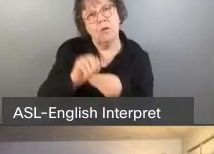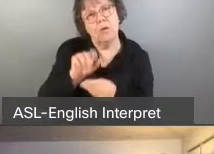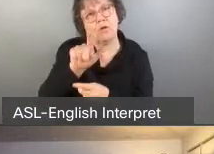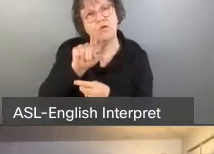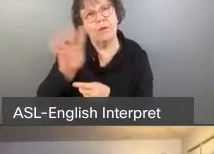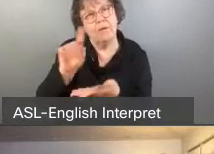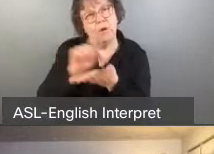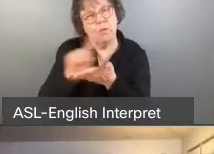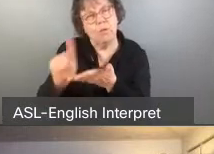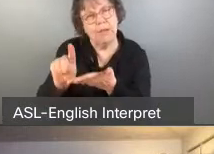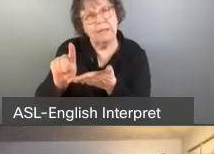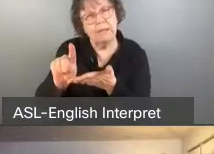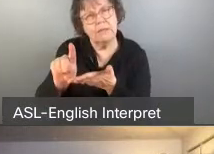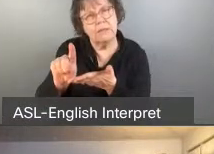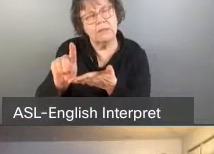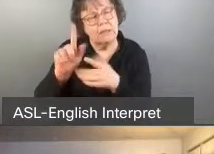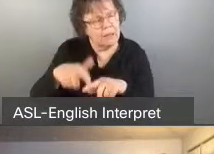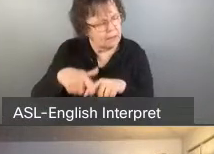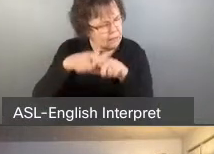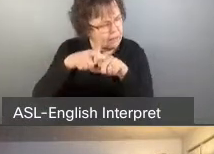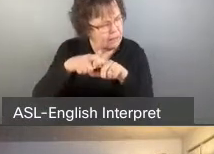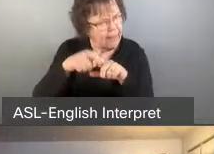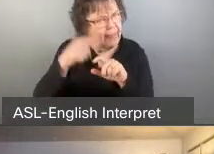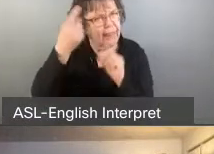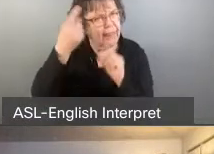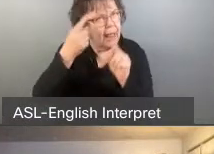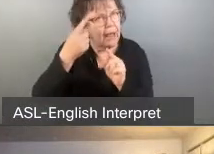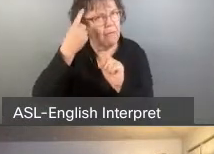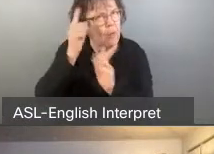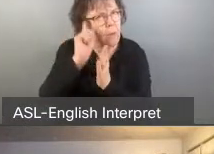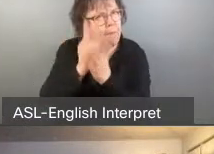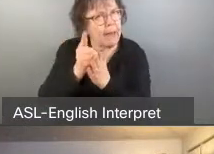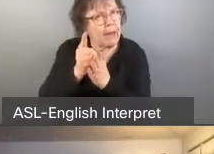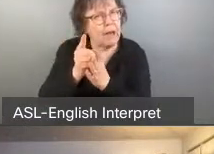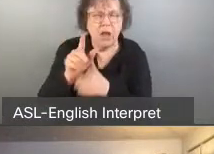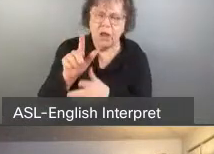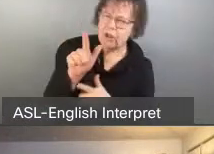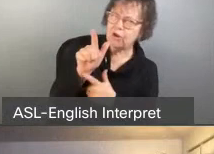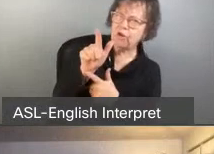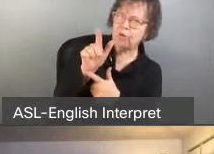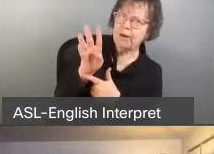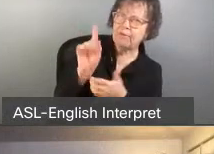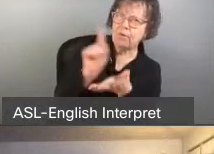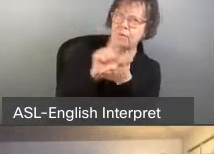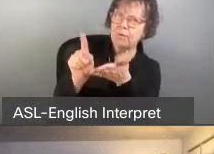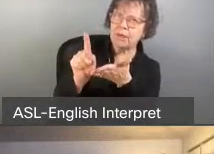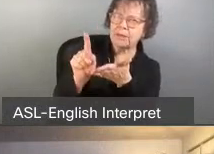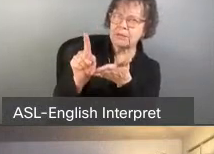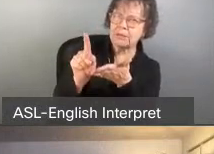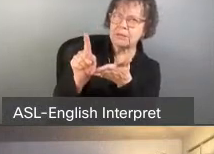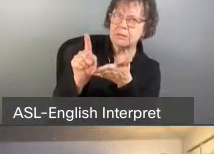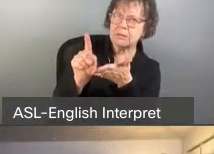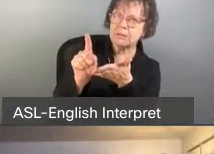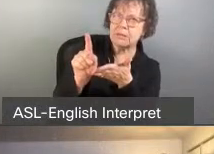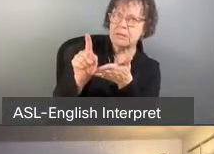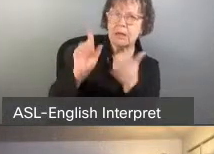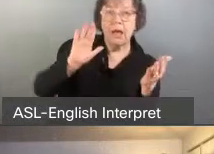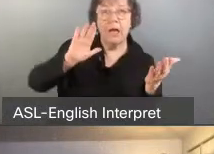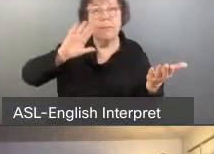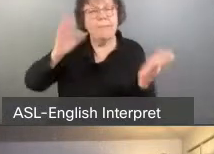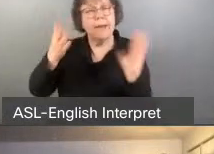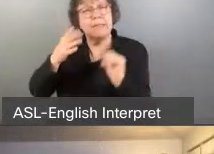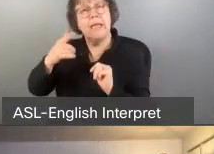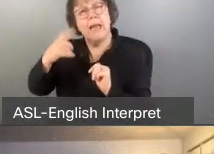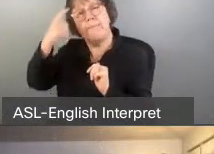Let's pause on that for a moment. 24 weeks. By comparison, a licensed mental health practitioner